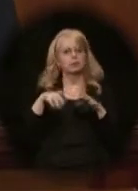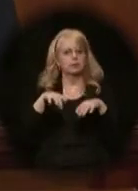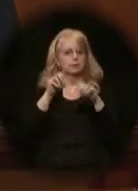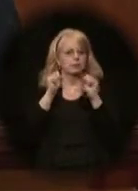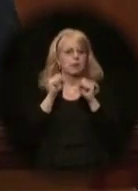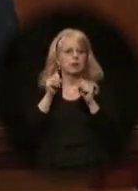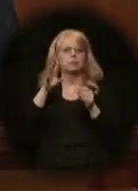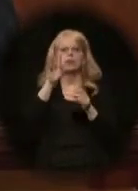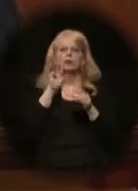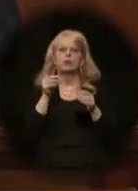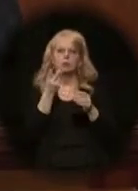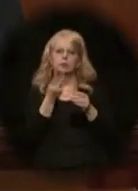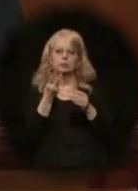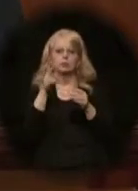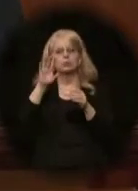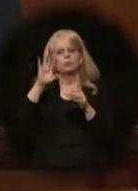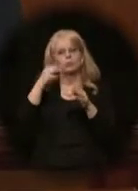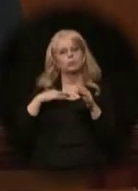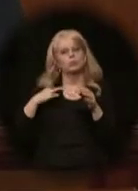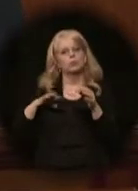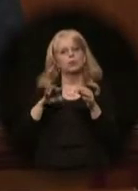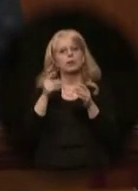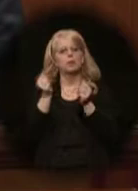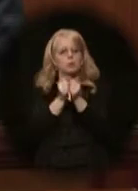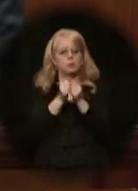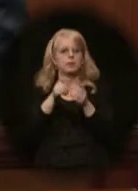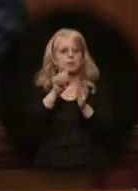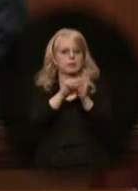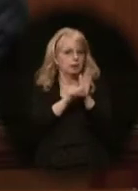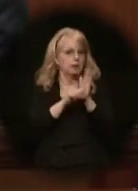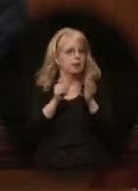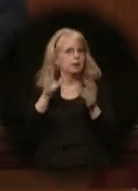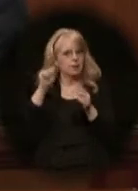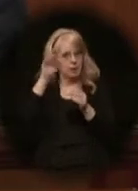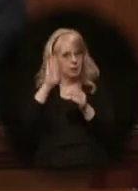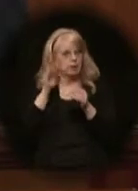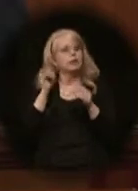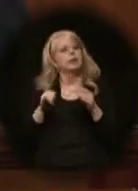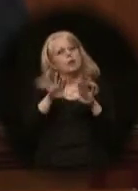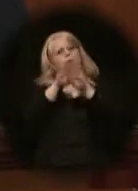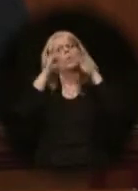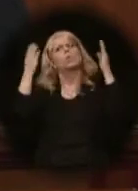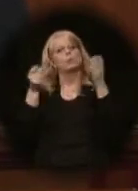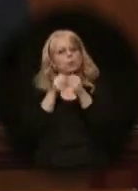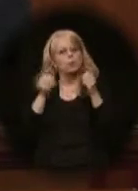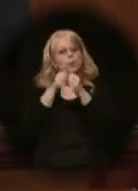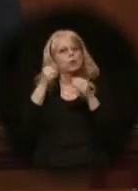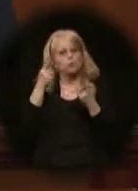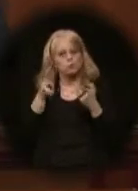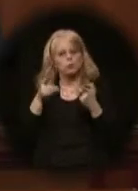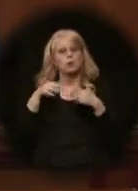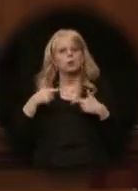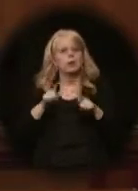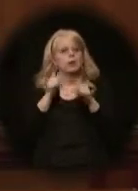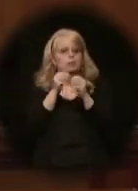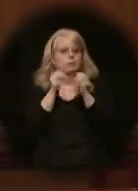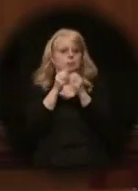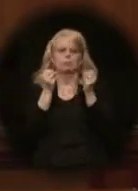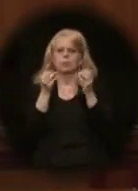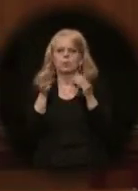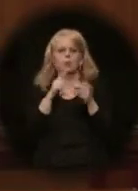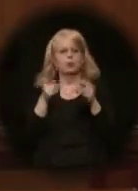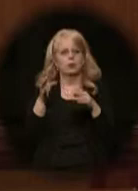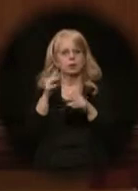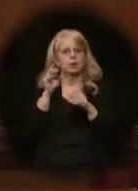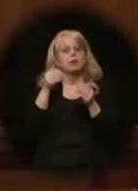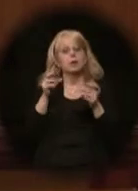of dual credit courses through the University of Alaska. Well, let's open that door to thousands more. In 2000, we created